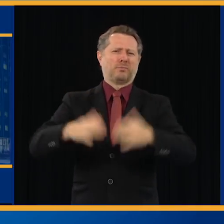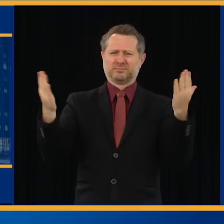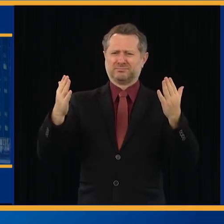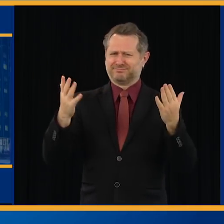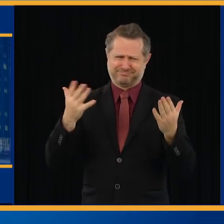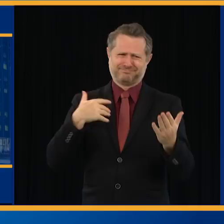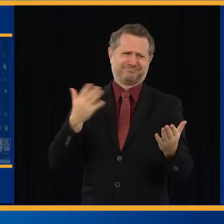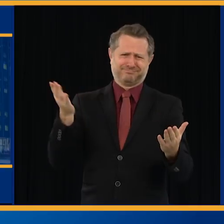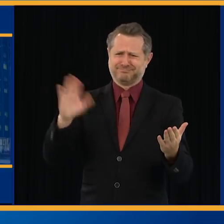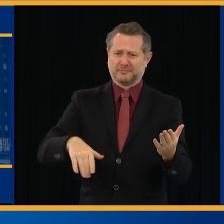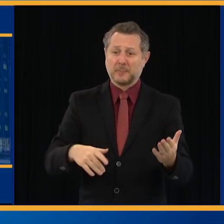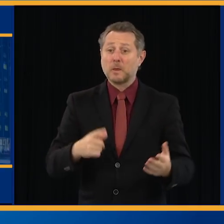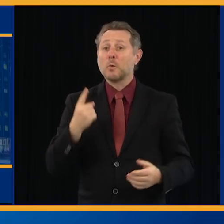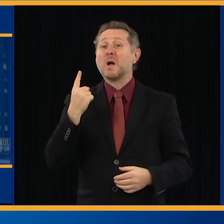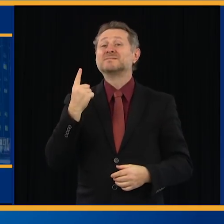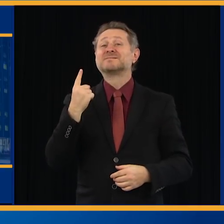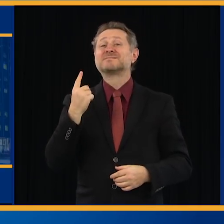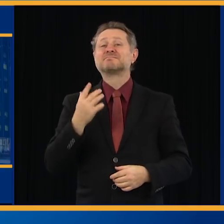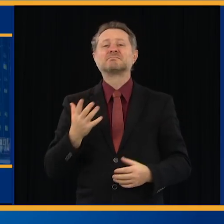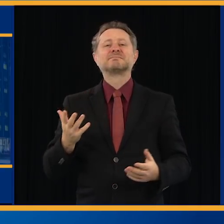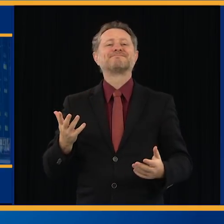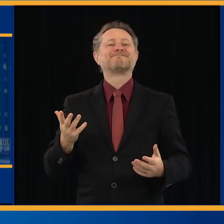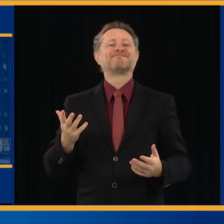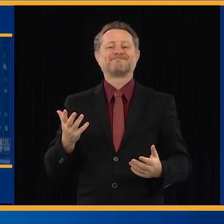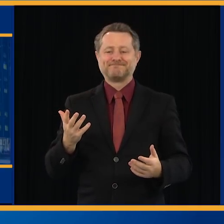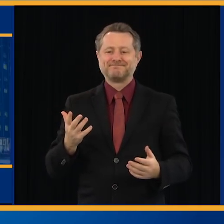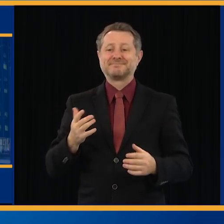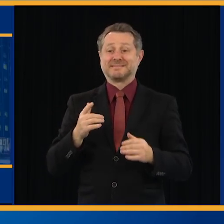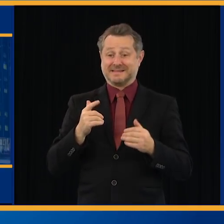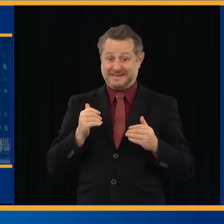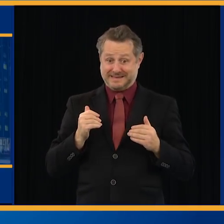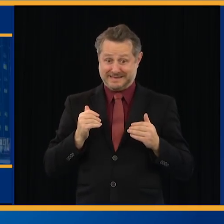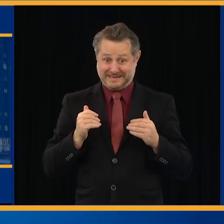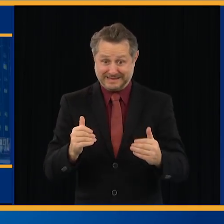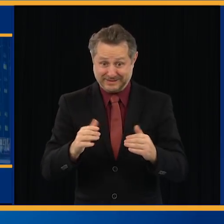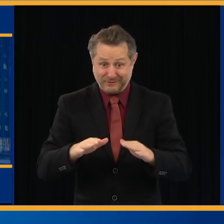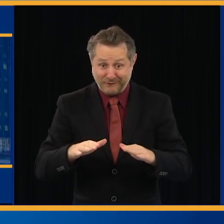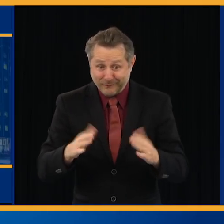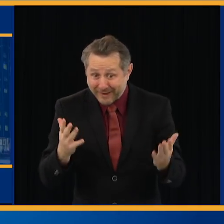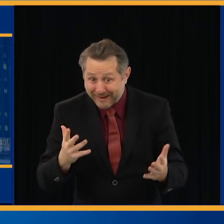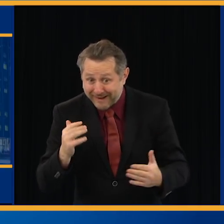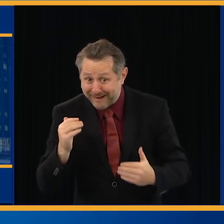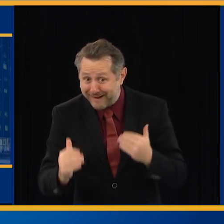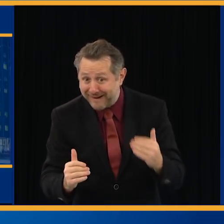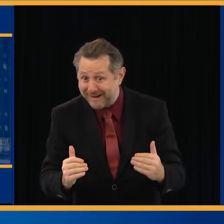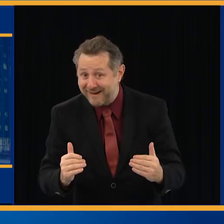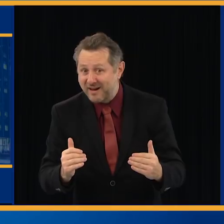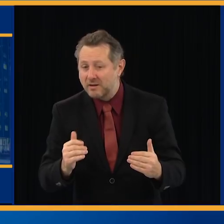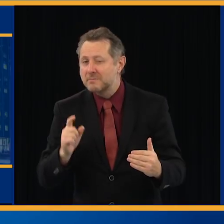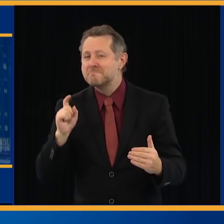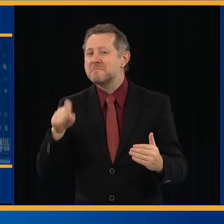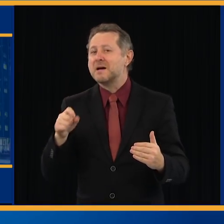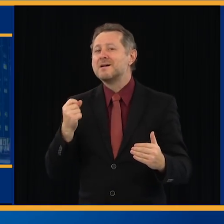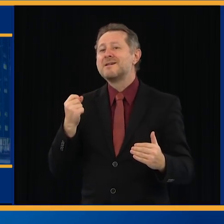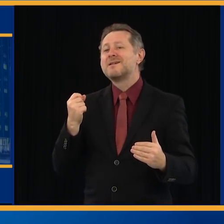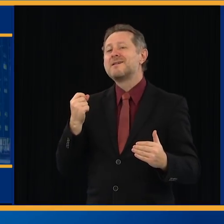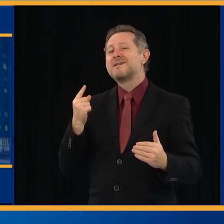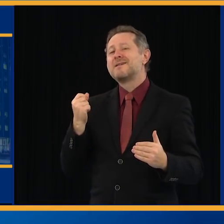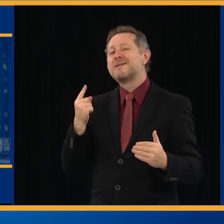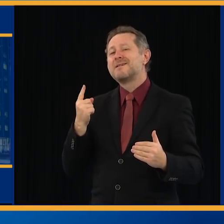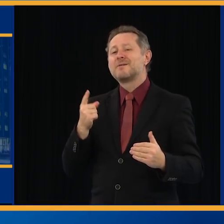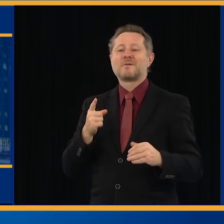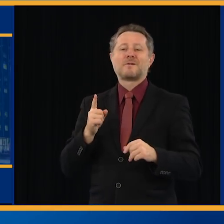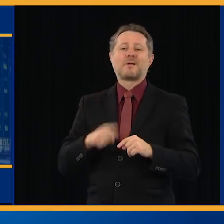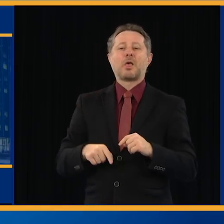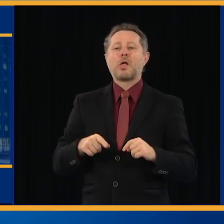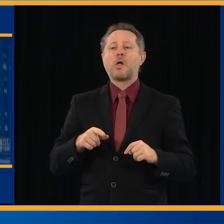Caveat is reopen, but don't reopen in a way that increases the spread